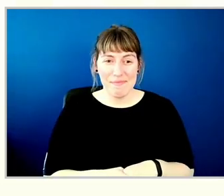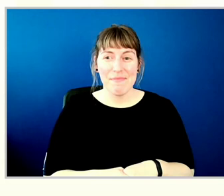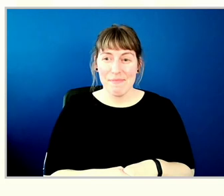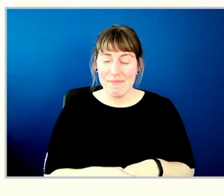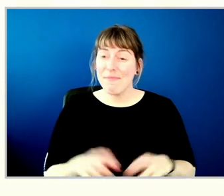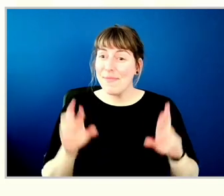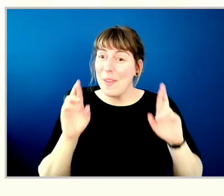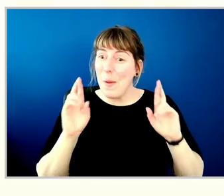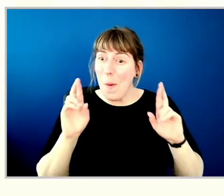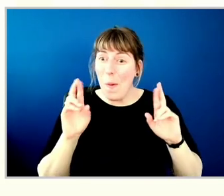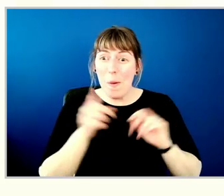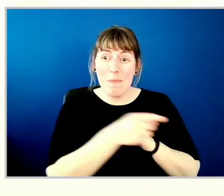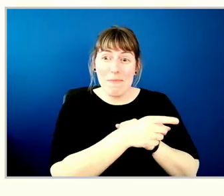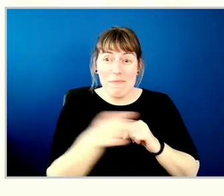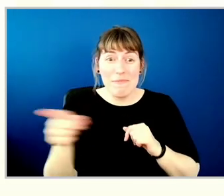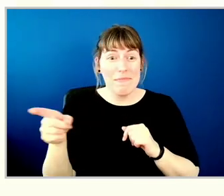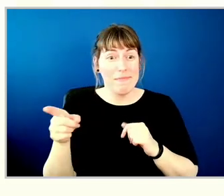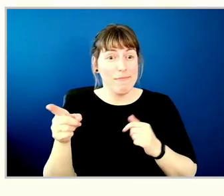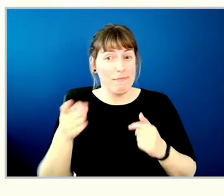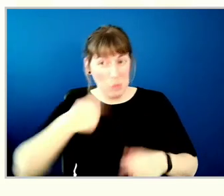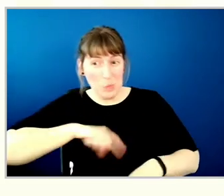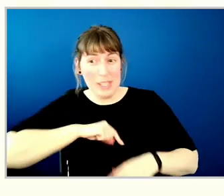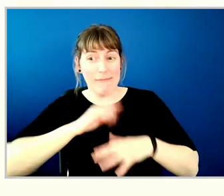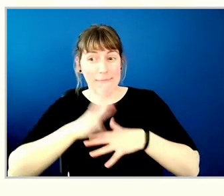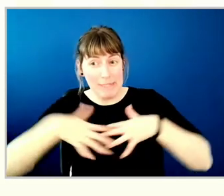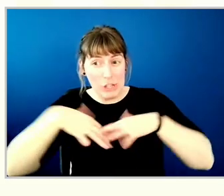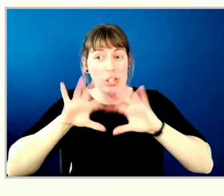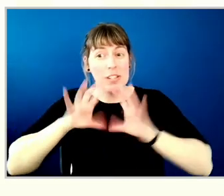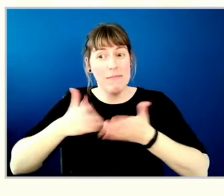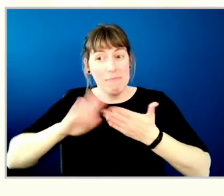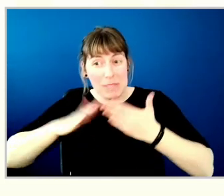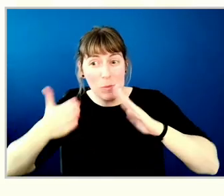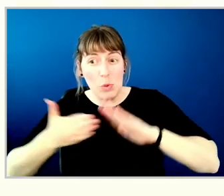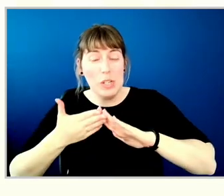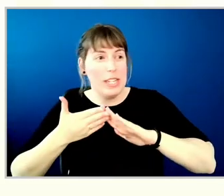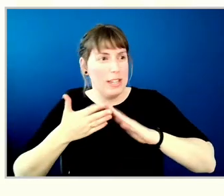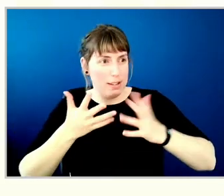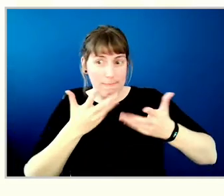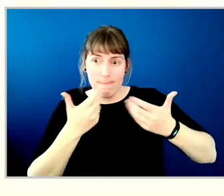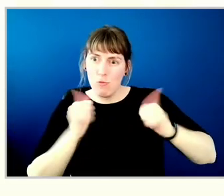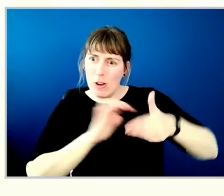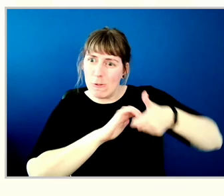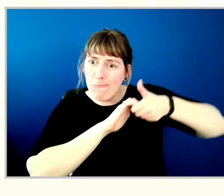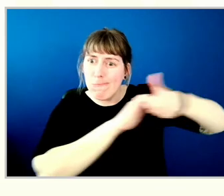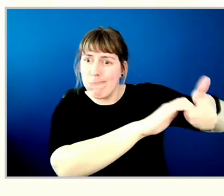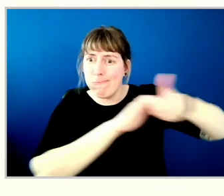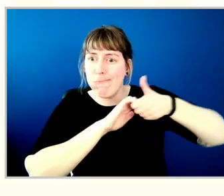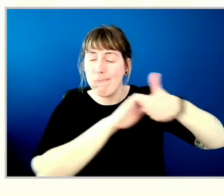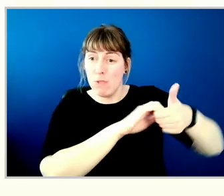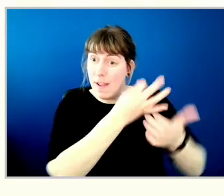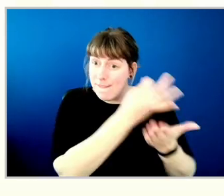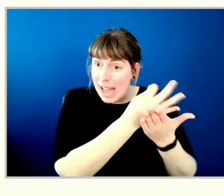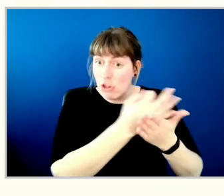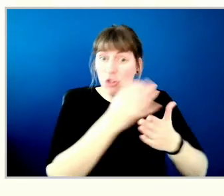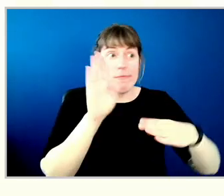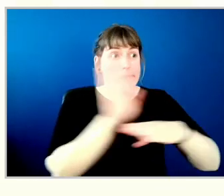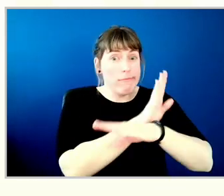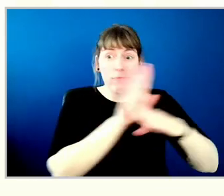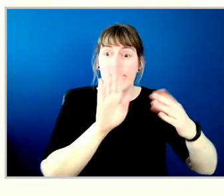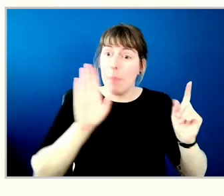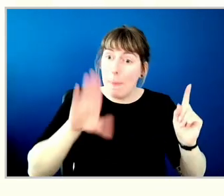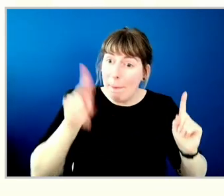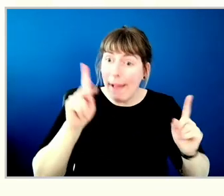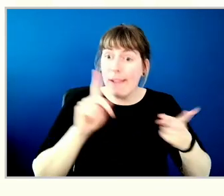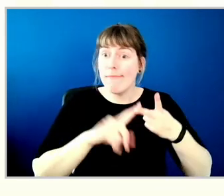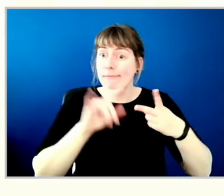we as Indigenous communities are reconciling with financial institutions for